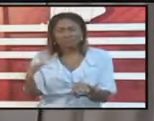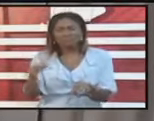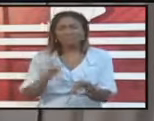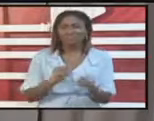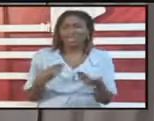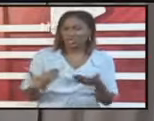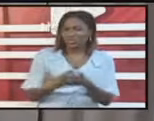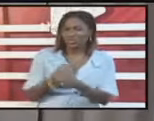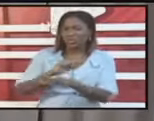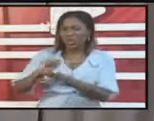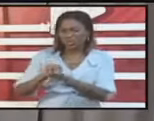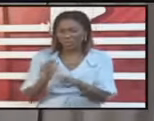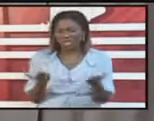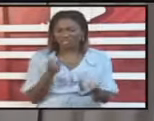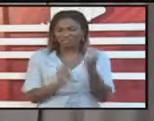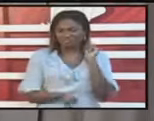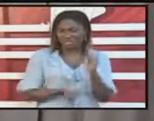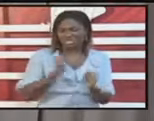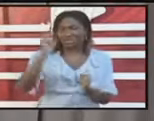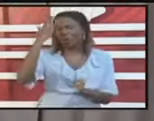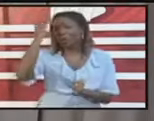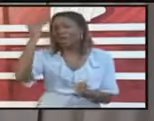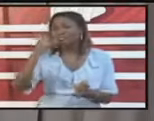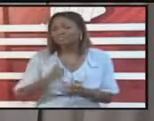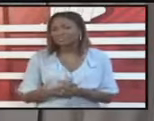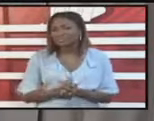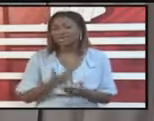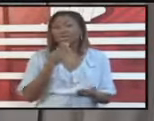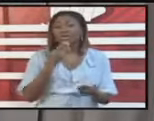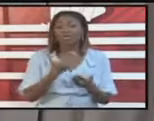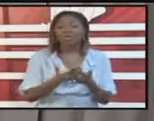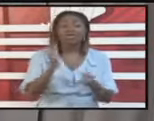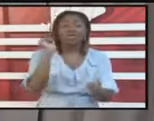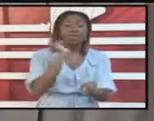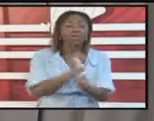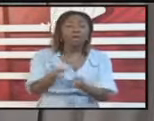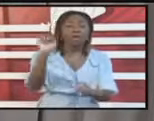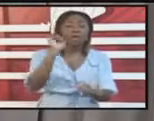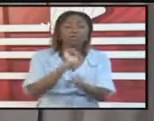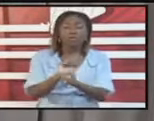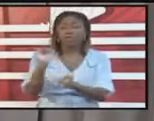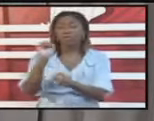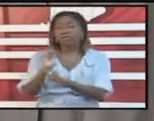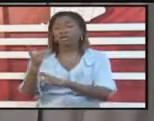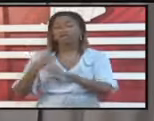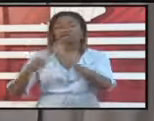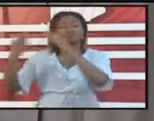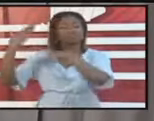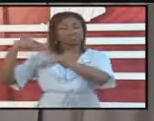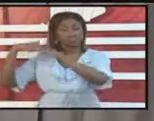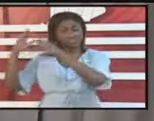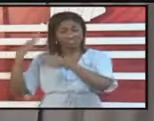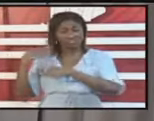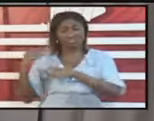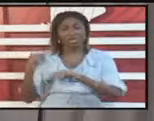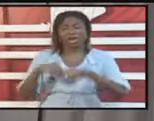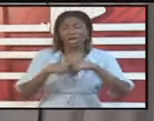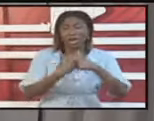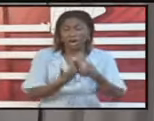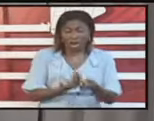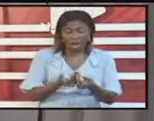in Trinidad and Tobago is because of the good work that had been done previously and the way that we've handled